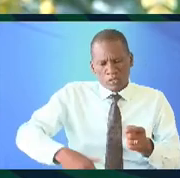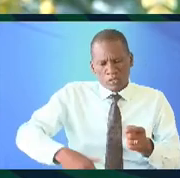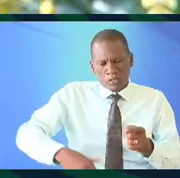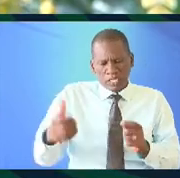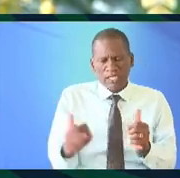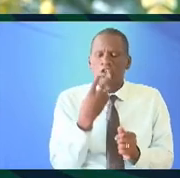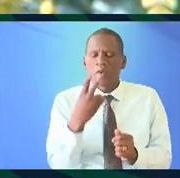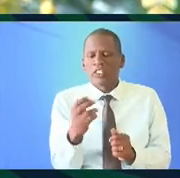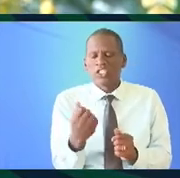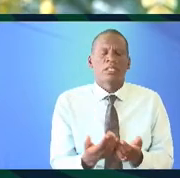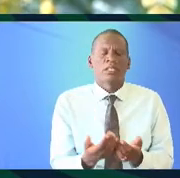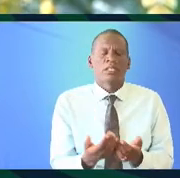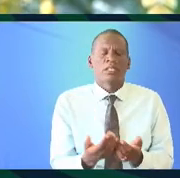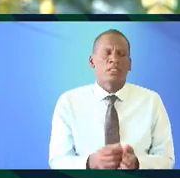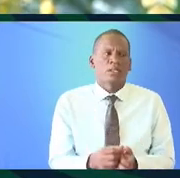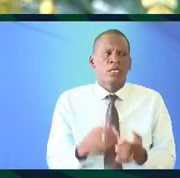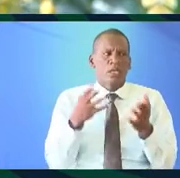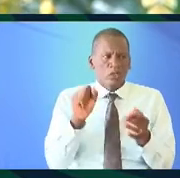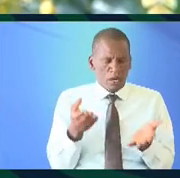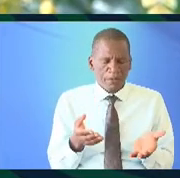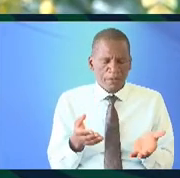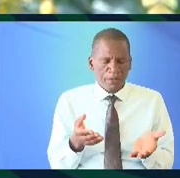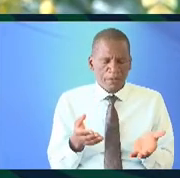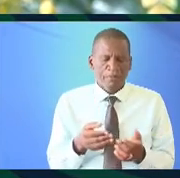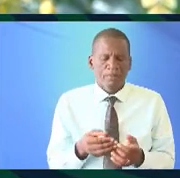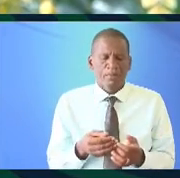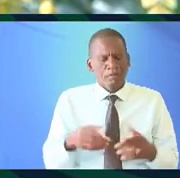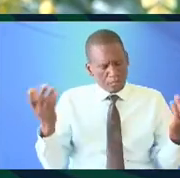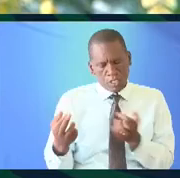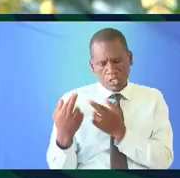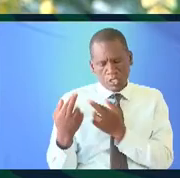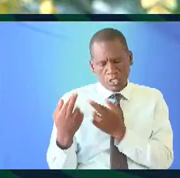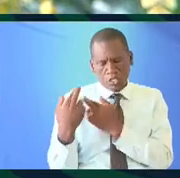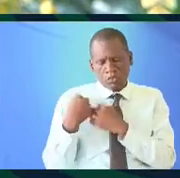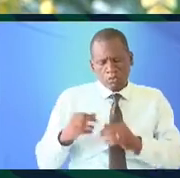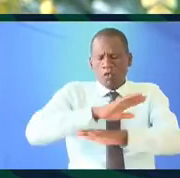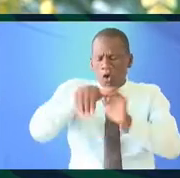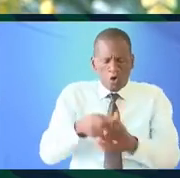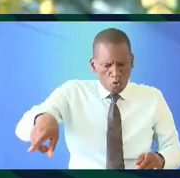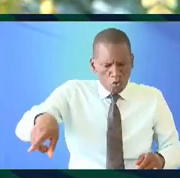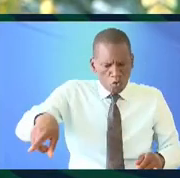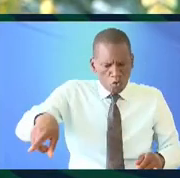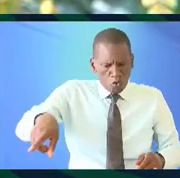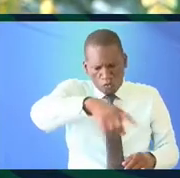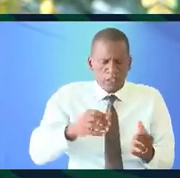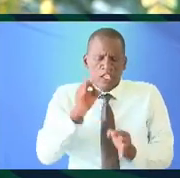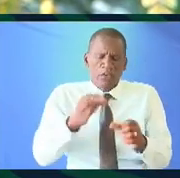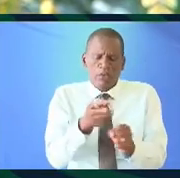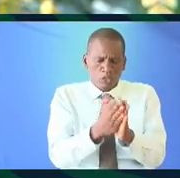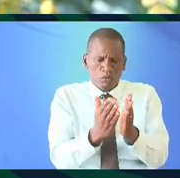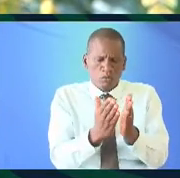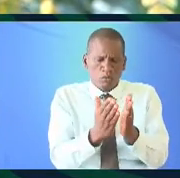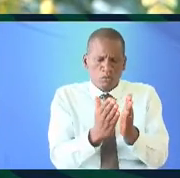are likely to sell it at 200 Kenya shirings so the ball is on all of us if